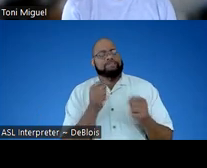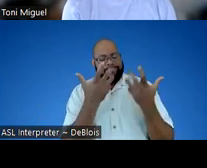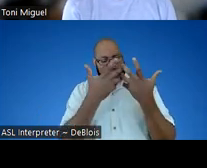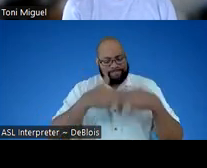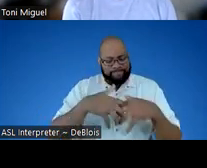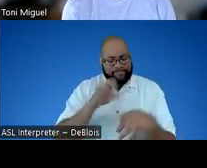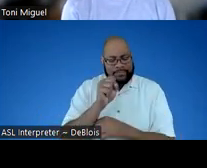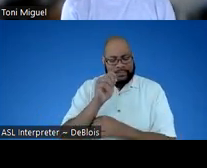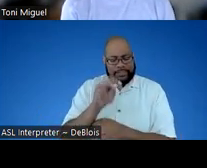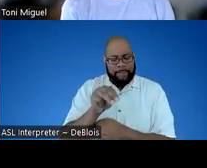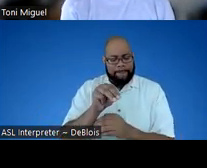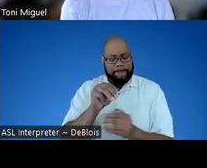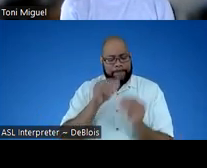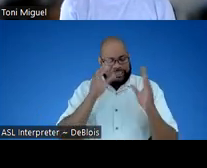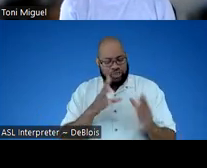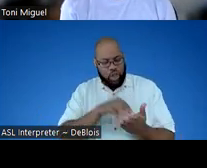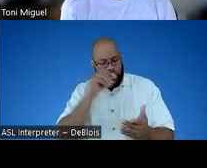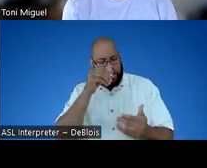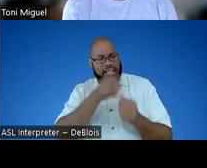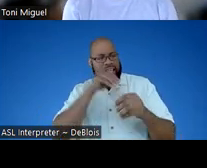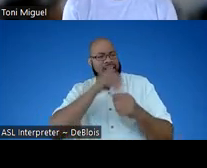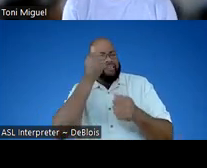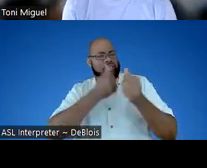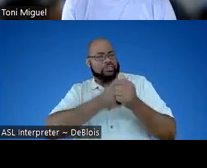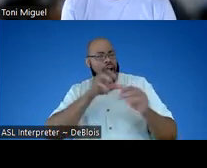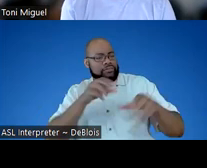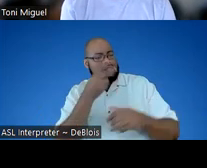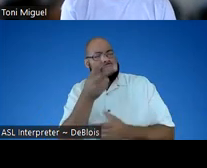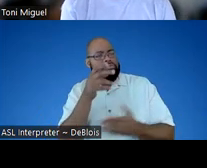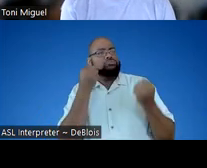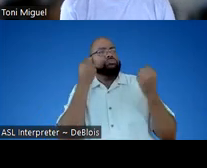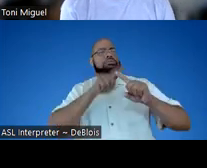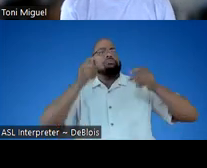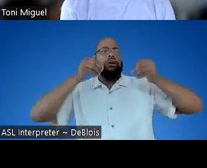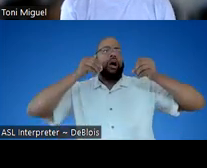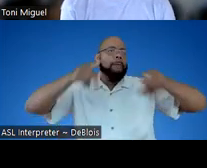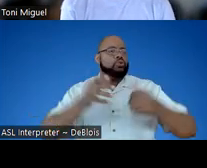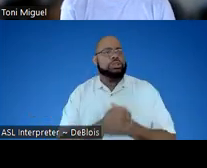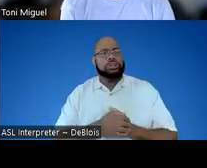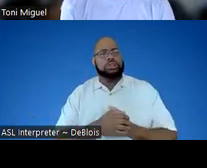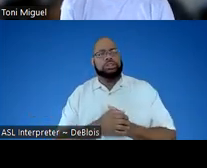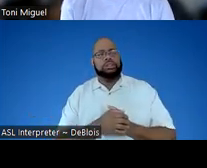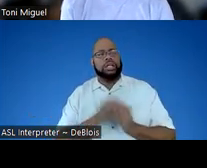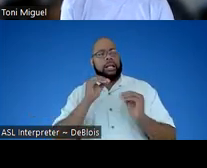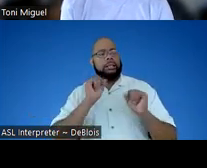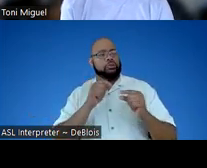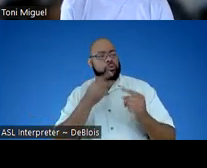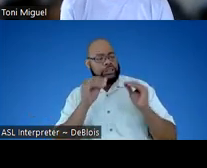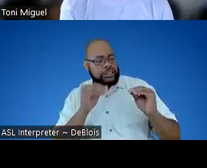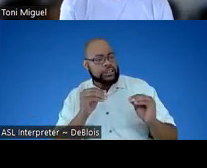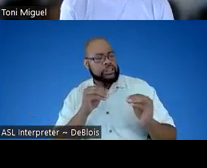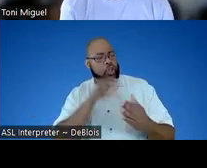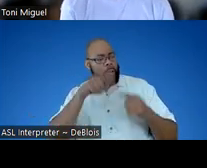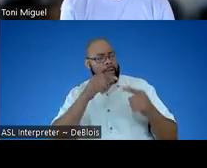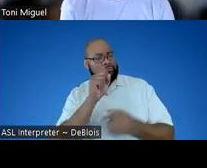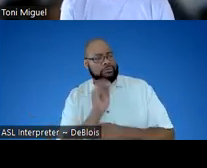STEM teaching and learning into your everyday activities and seeing so many opportunities to. teach and learn about STEM,